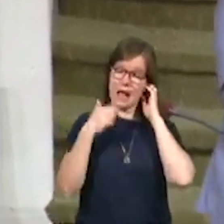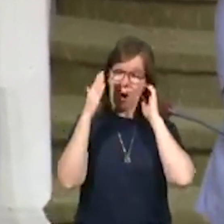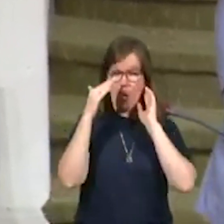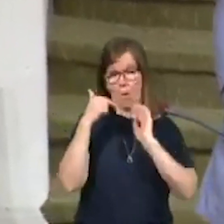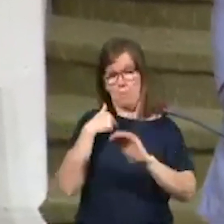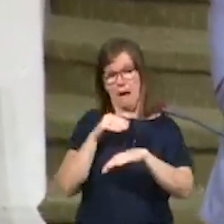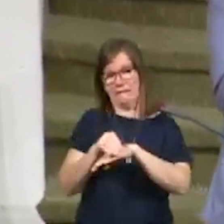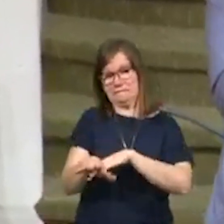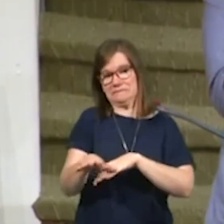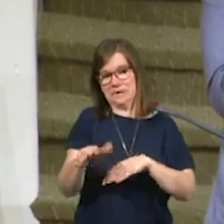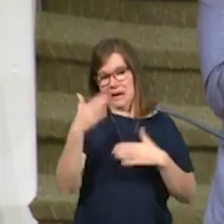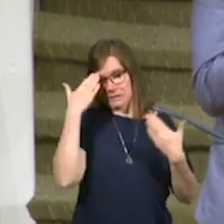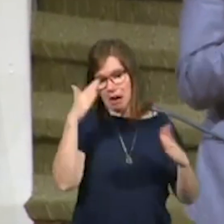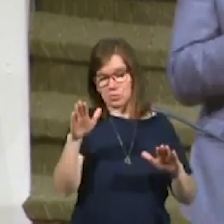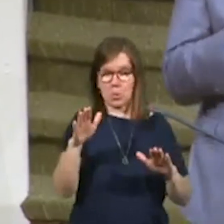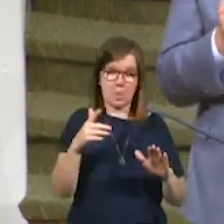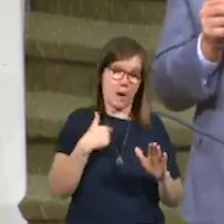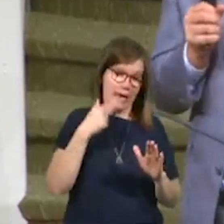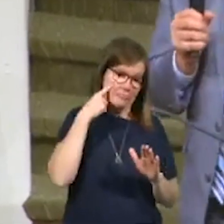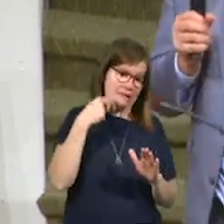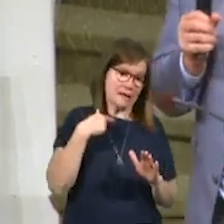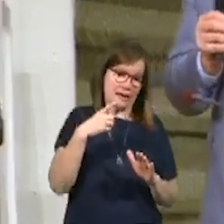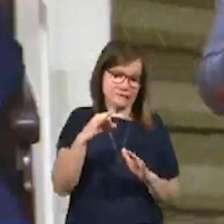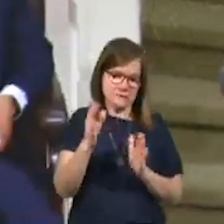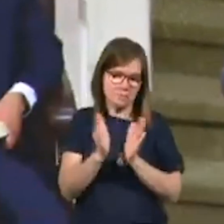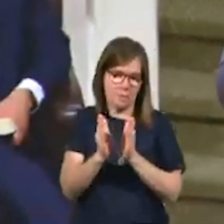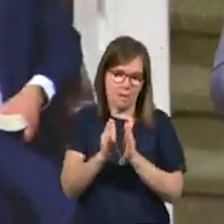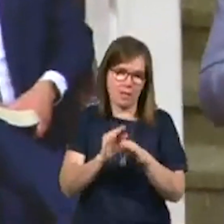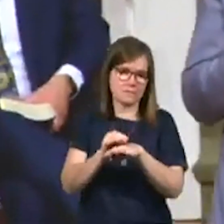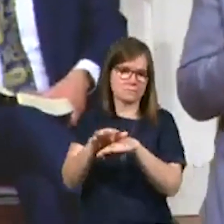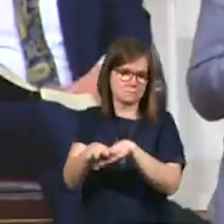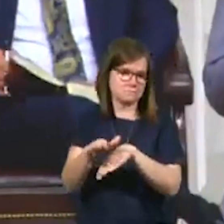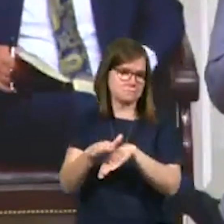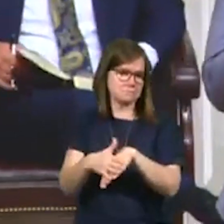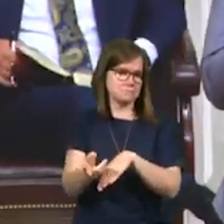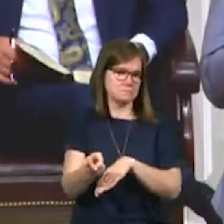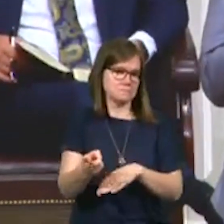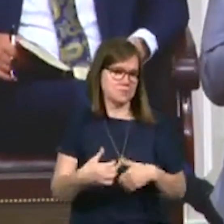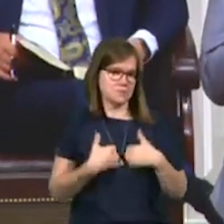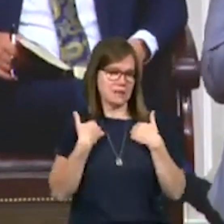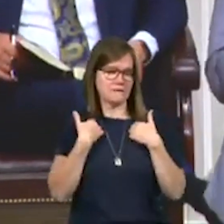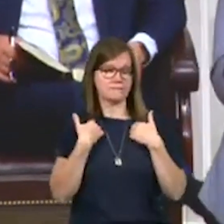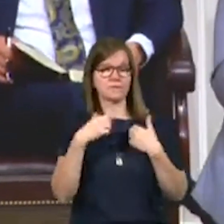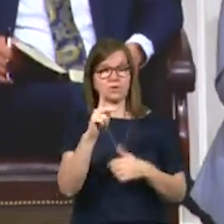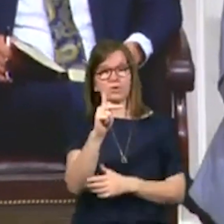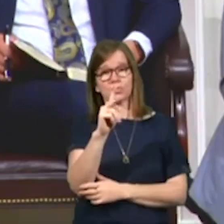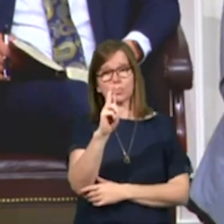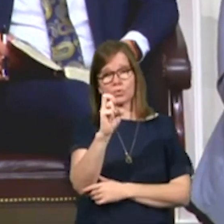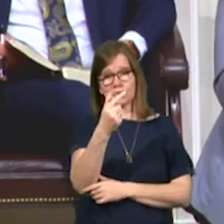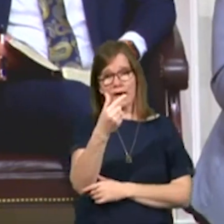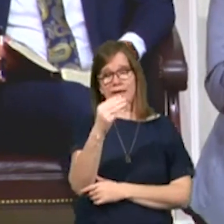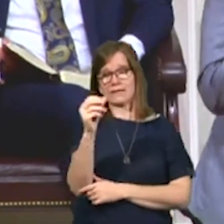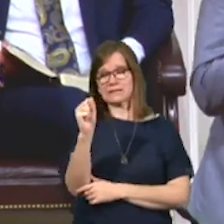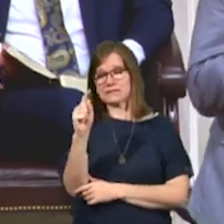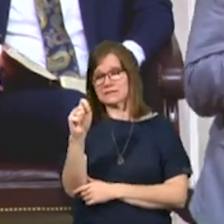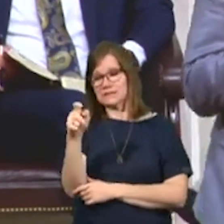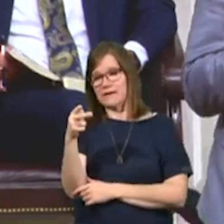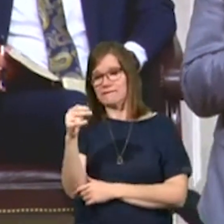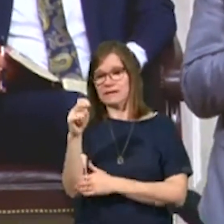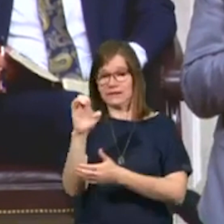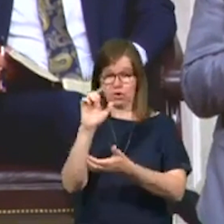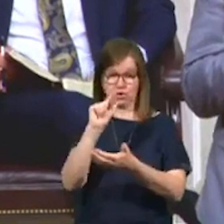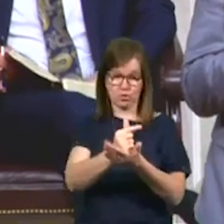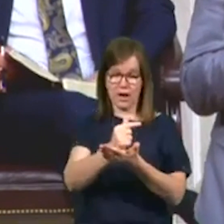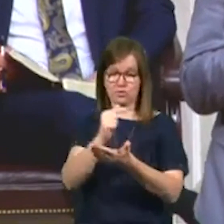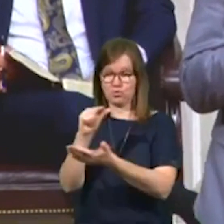I did. I think I may have had a small part, small impact on their life. Craig and Stephanie graduated, went off to Bible college,